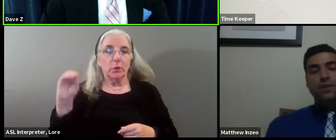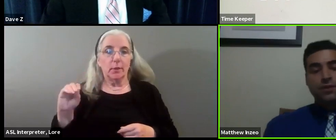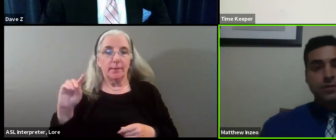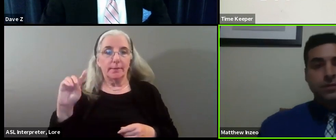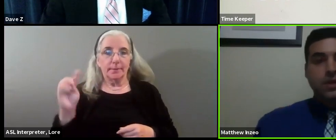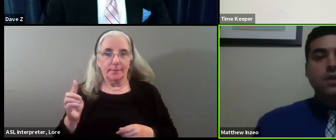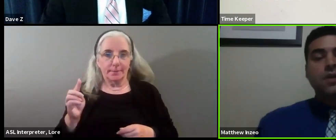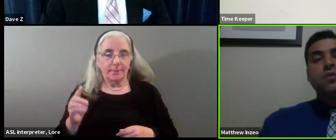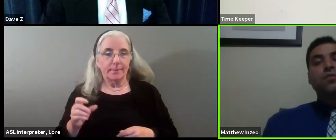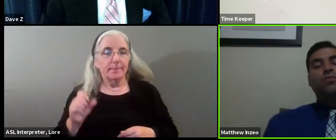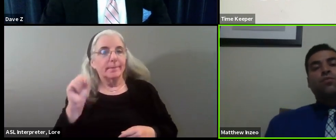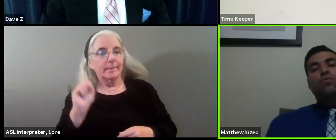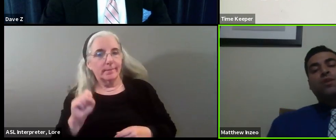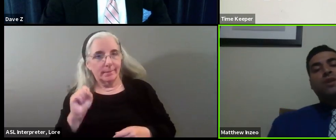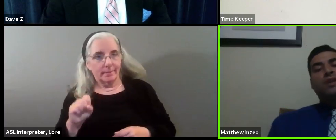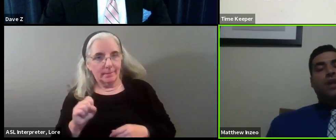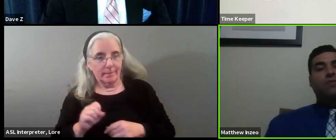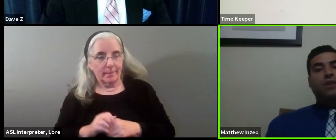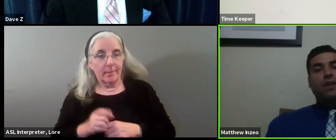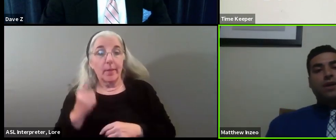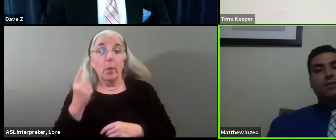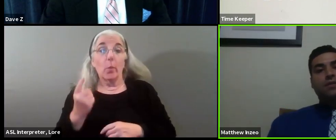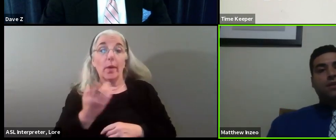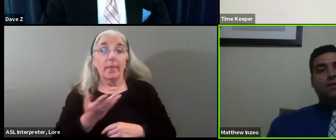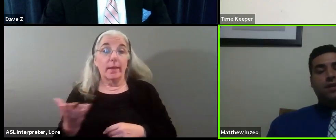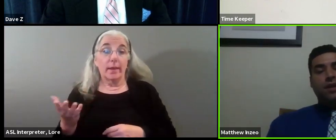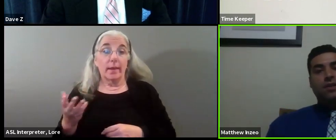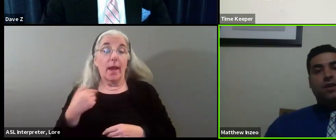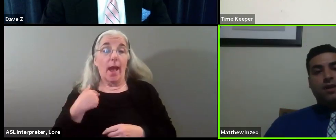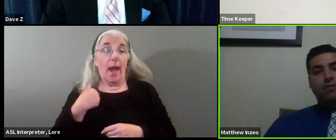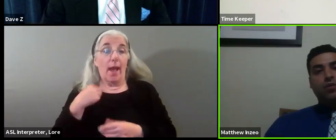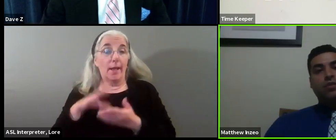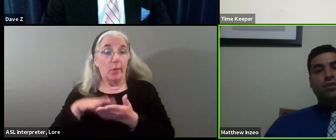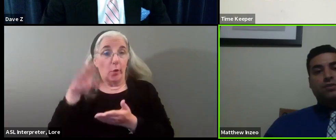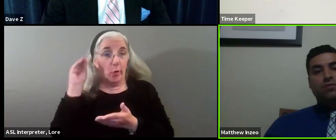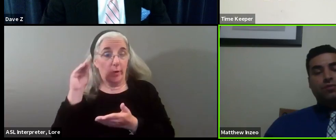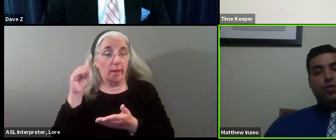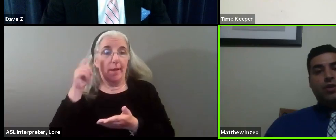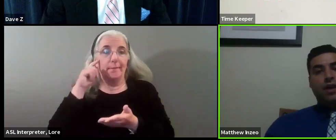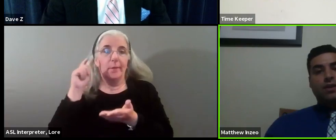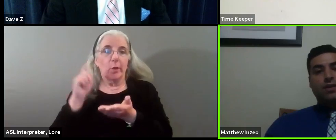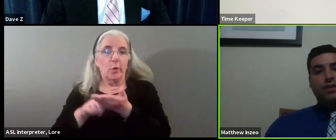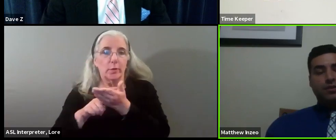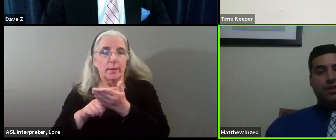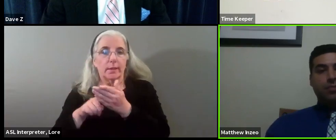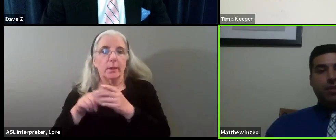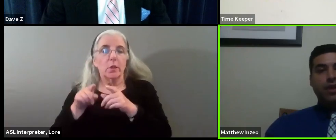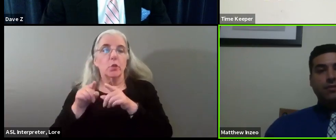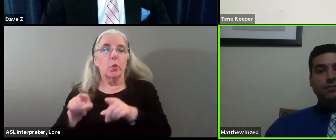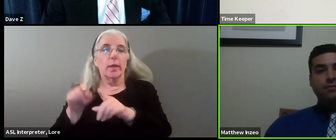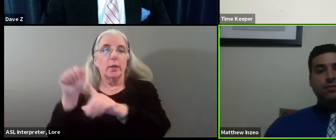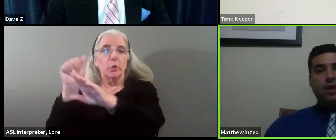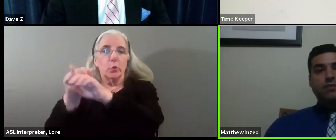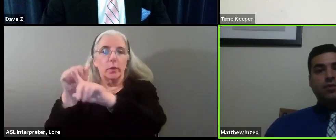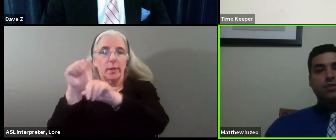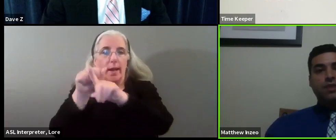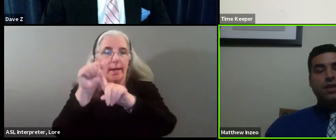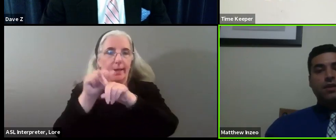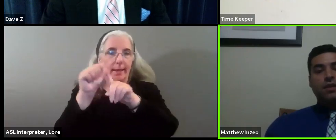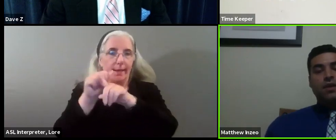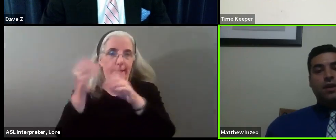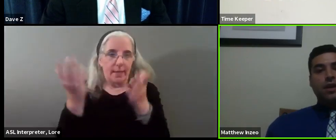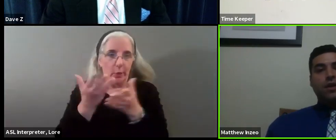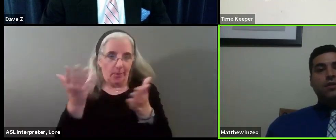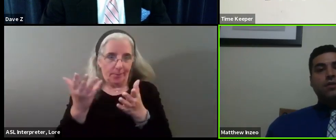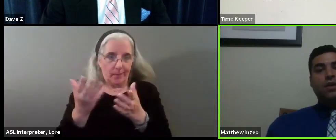Yes, sir. One thing that I've realized is that I've noticed door knocking that there's a lot of pain. I've noticed